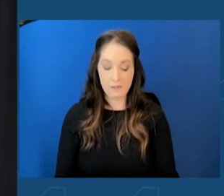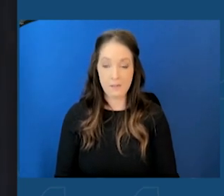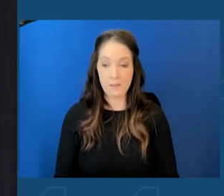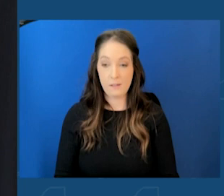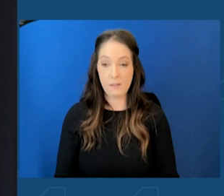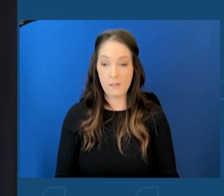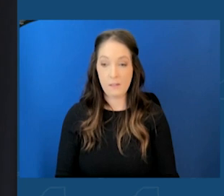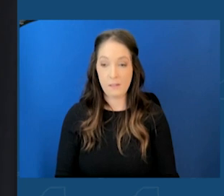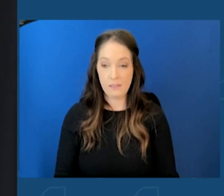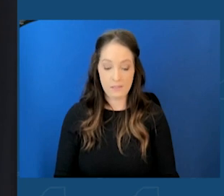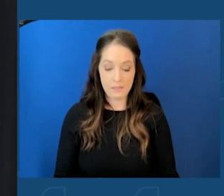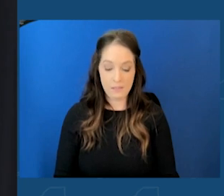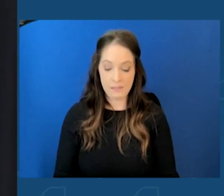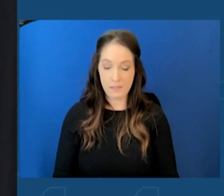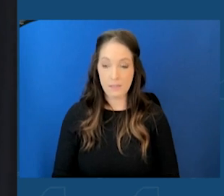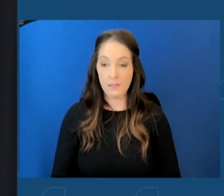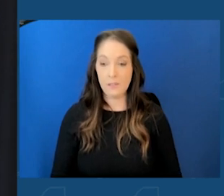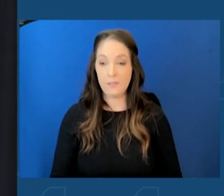Thank you, thank you.